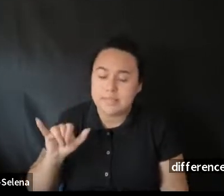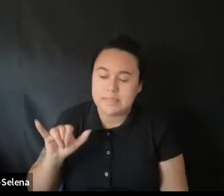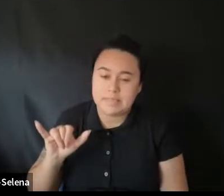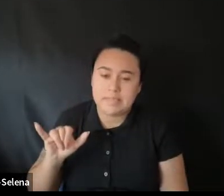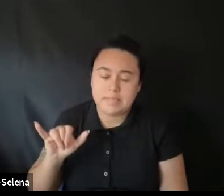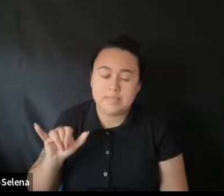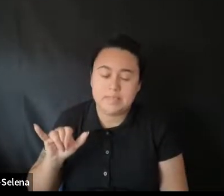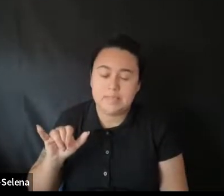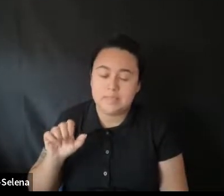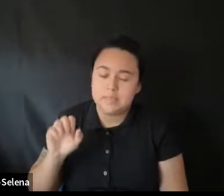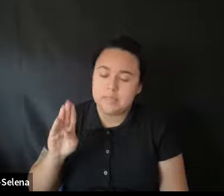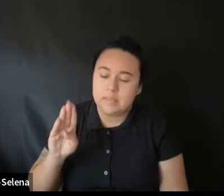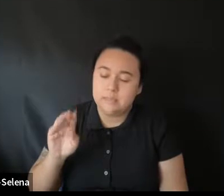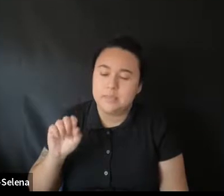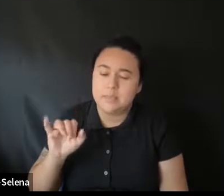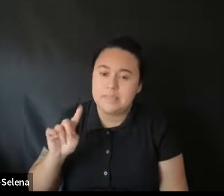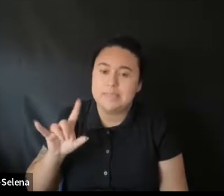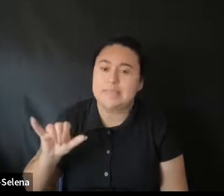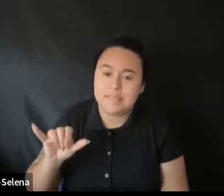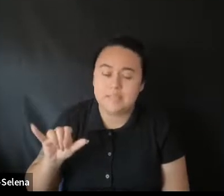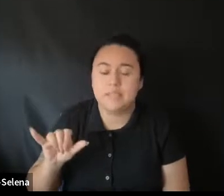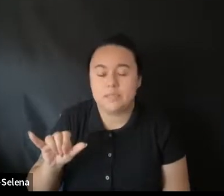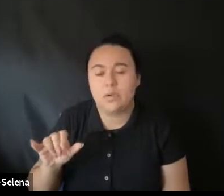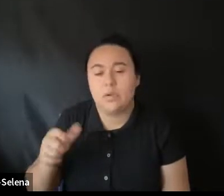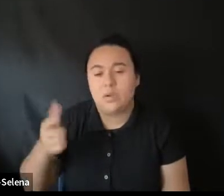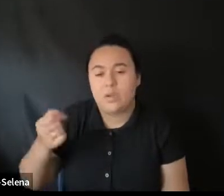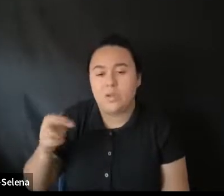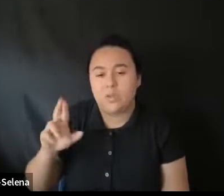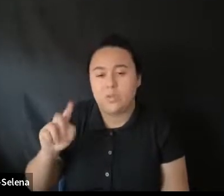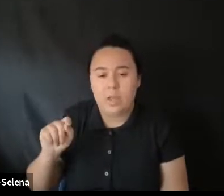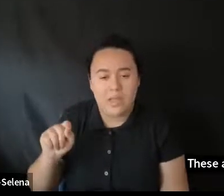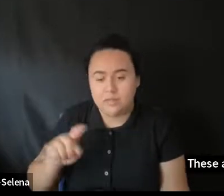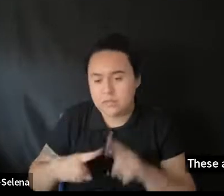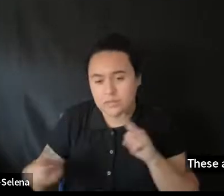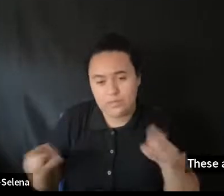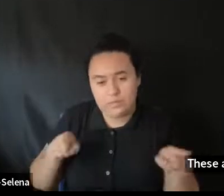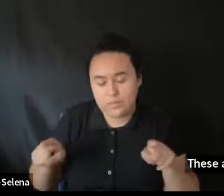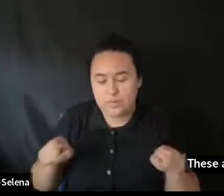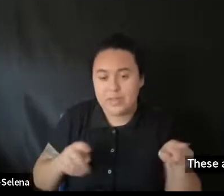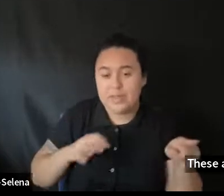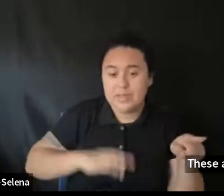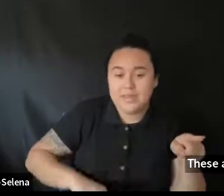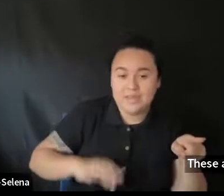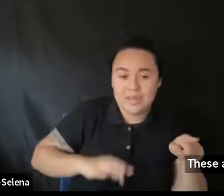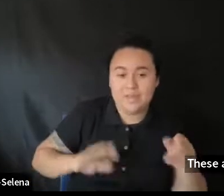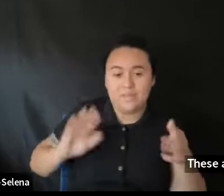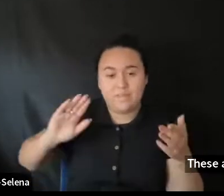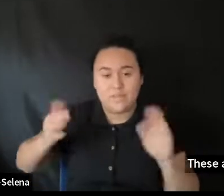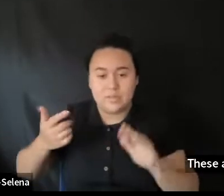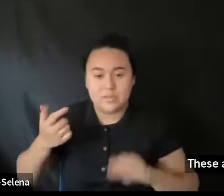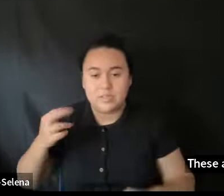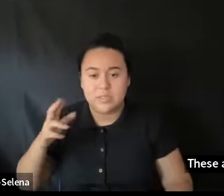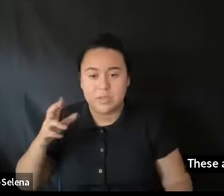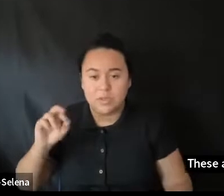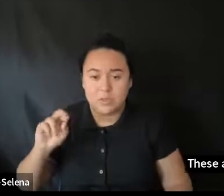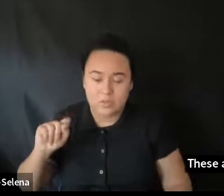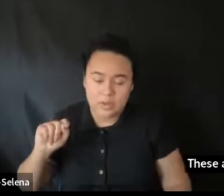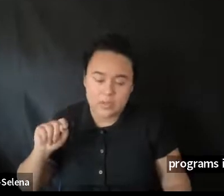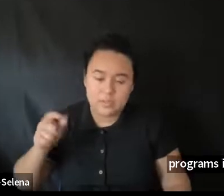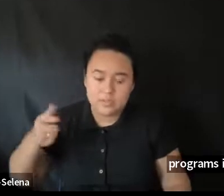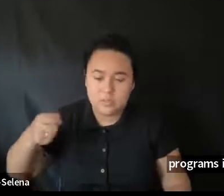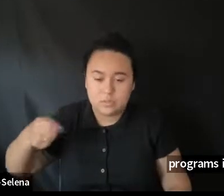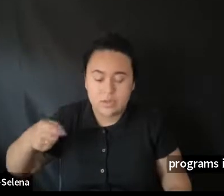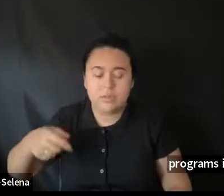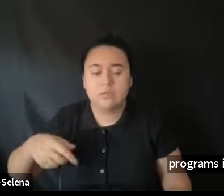These states. Pass. These programs. In order. To. Encourage. This activity. To happen. In their jurisdictions.